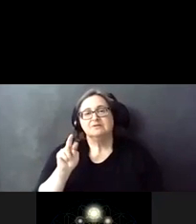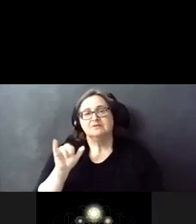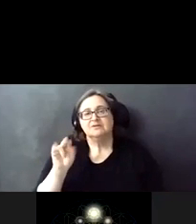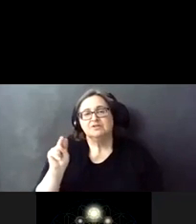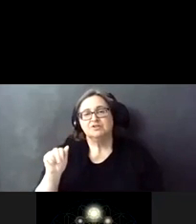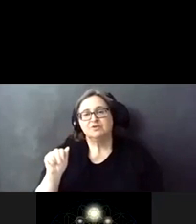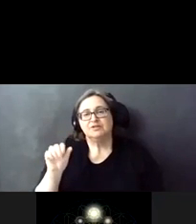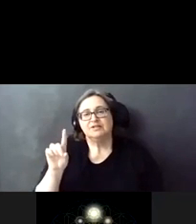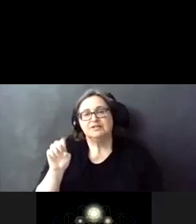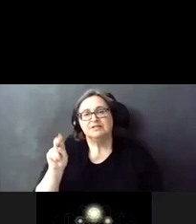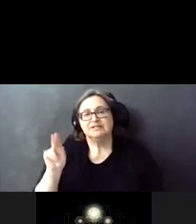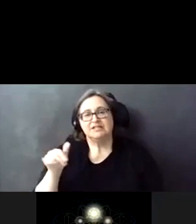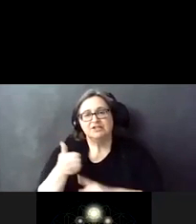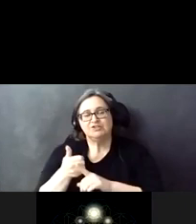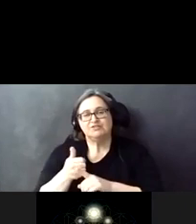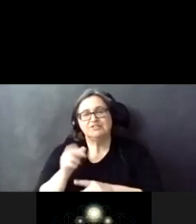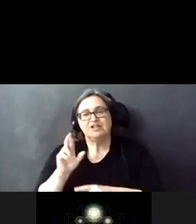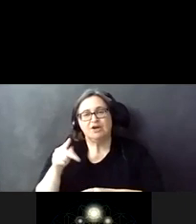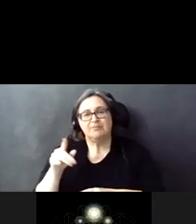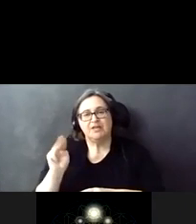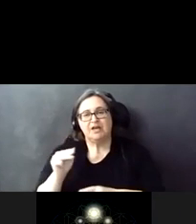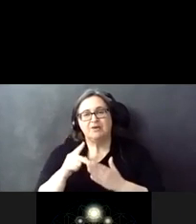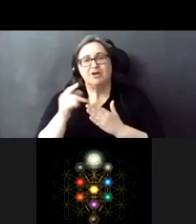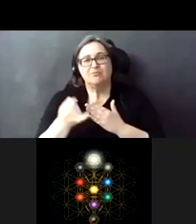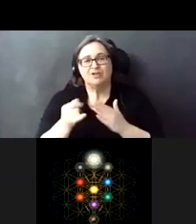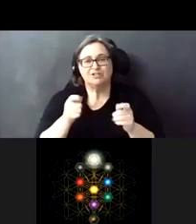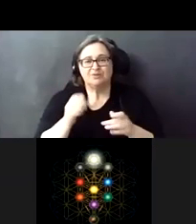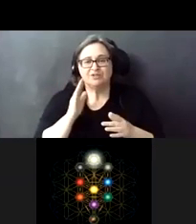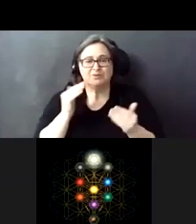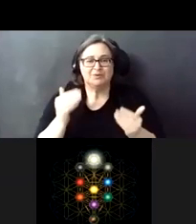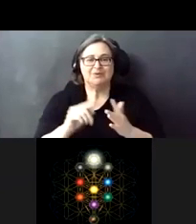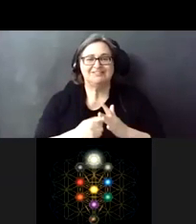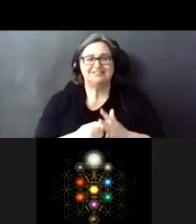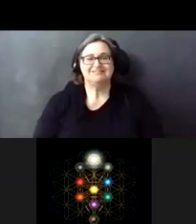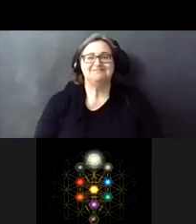RPM project manager and she's going to get us started. Katrina.